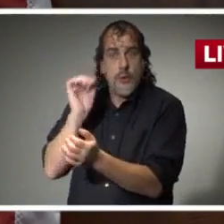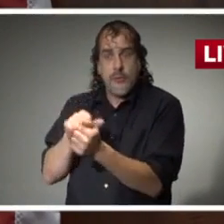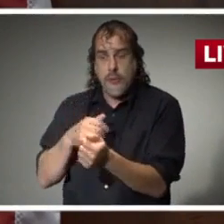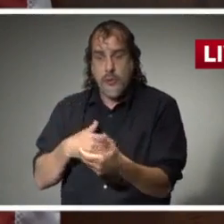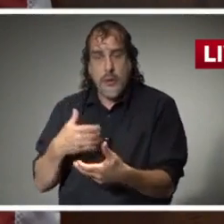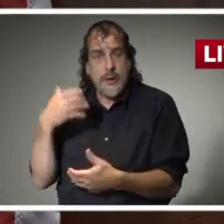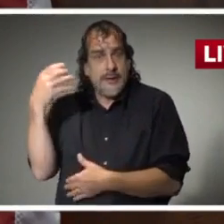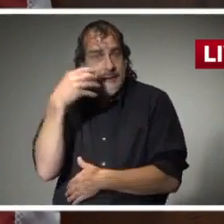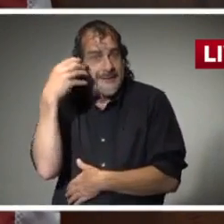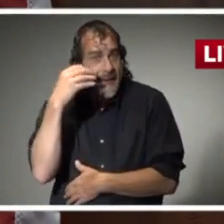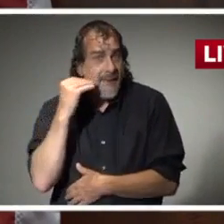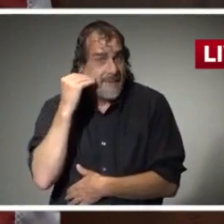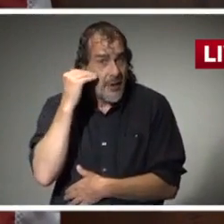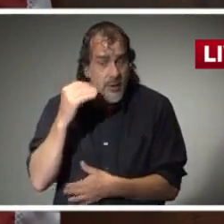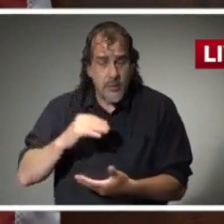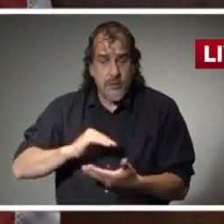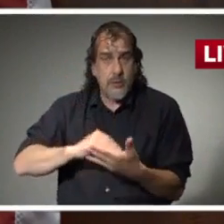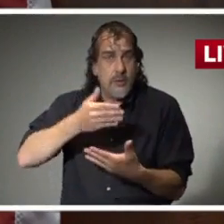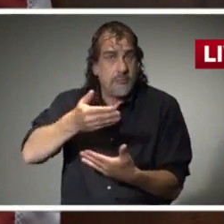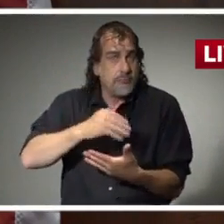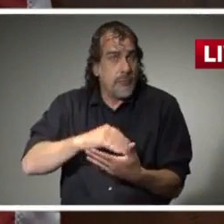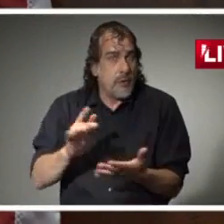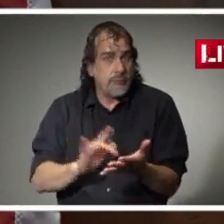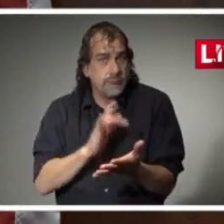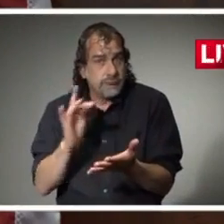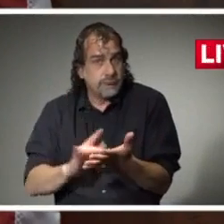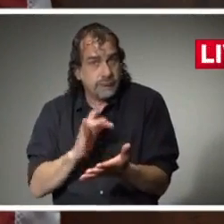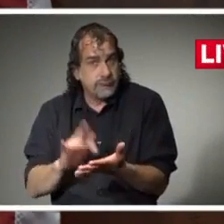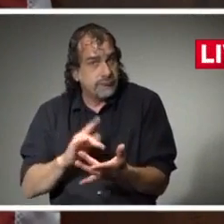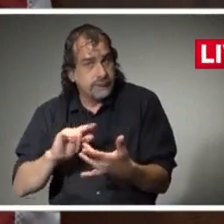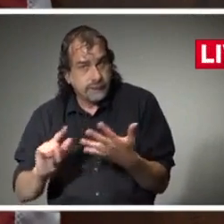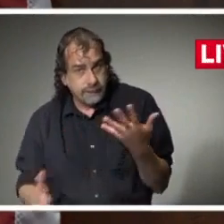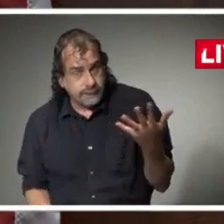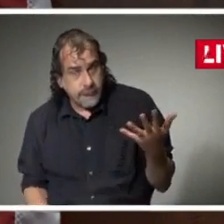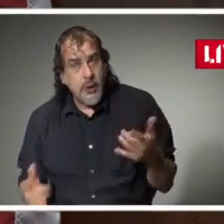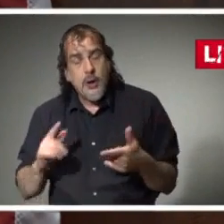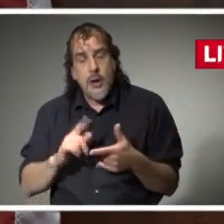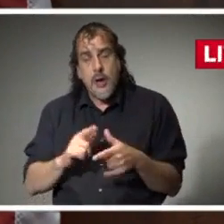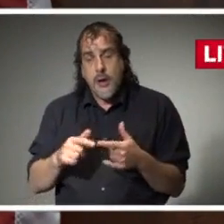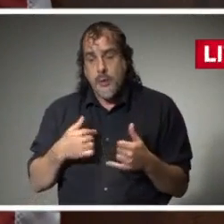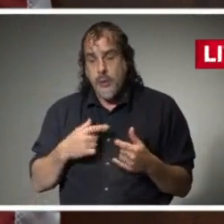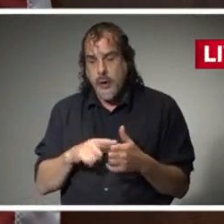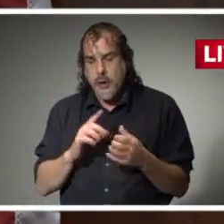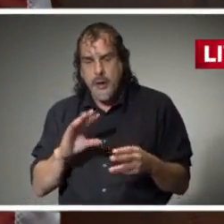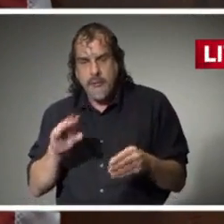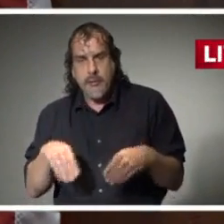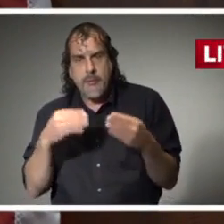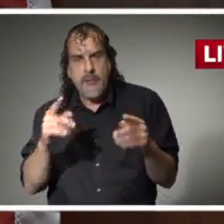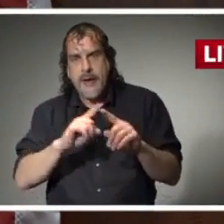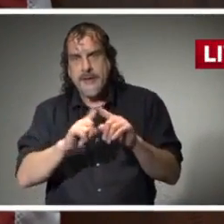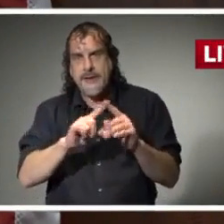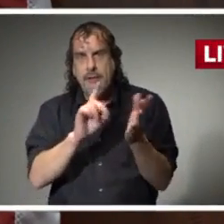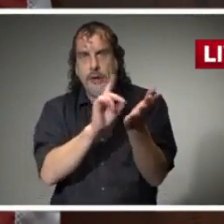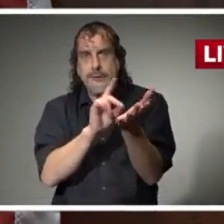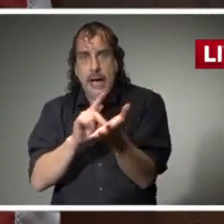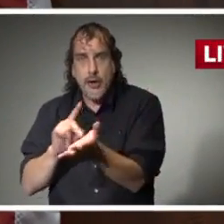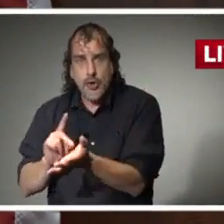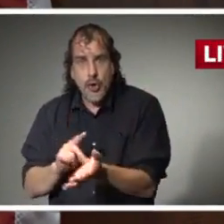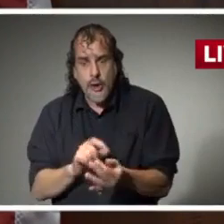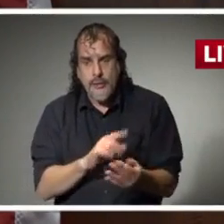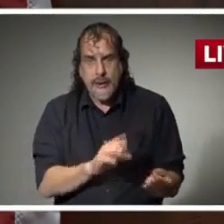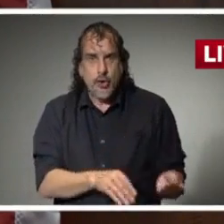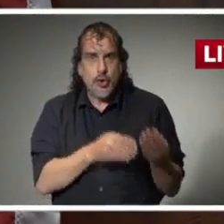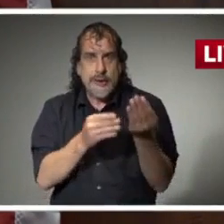phone, tablet, or other device. We also expanded the type of providers who could deliver